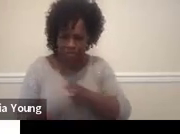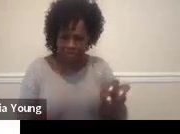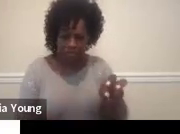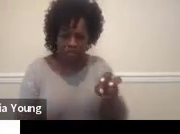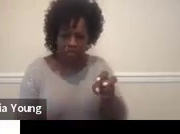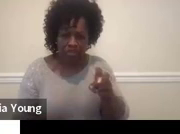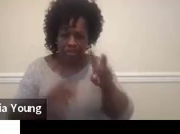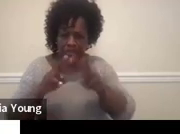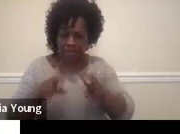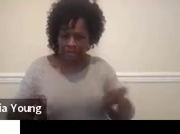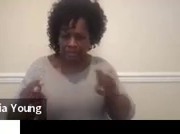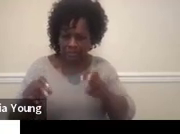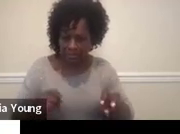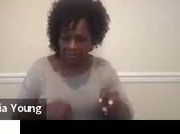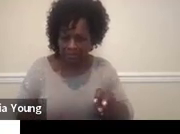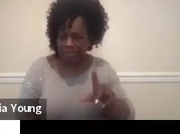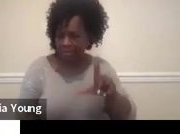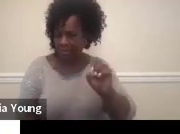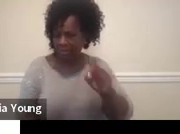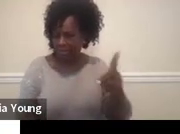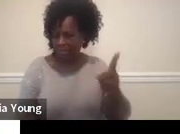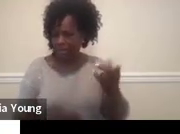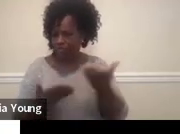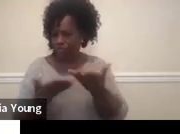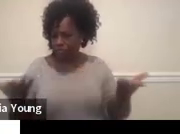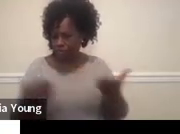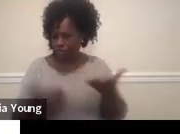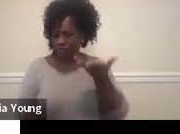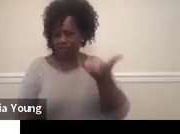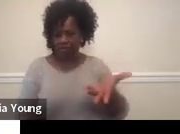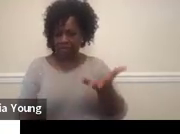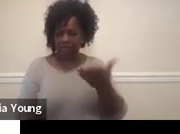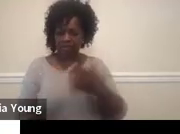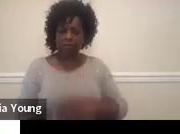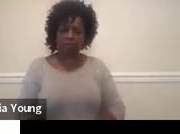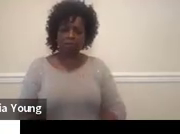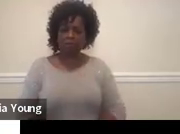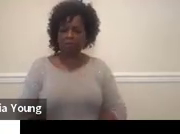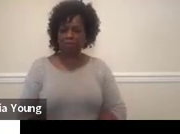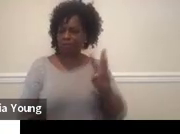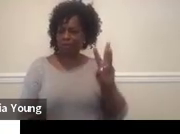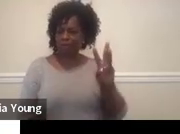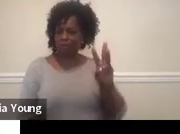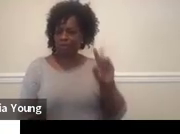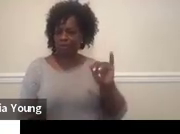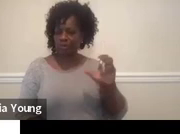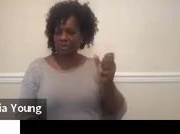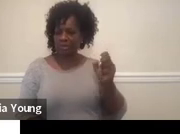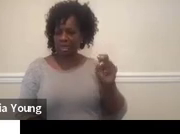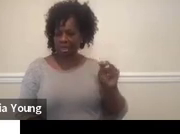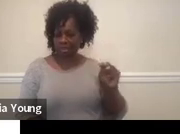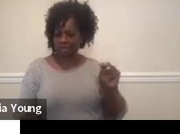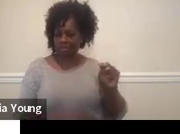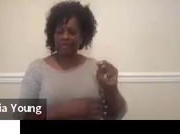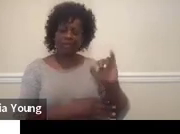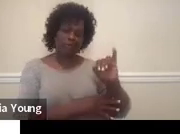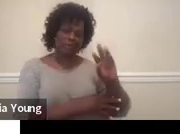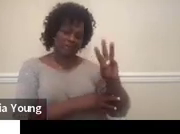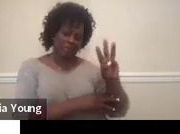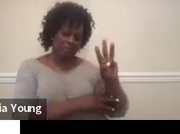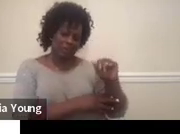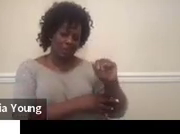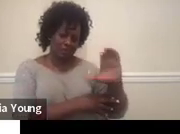there is a link on there. Wisconsin also has self-directed transition planning lesson